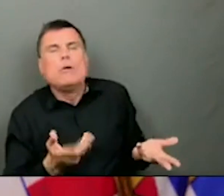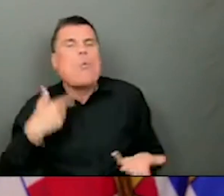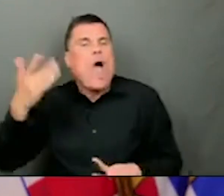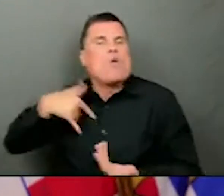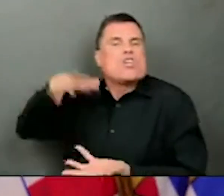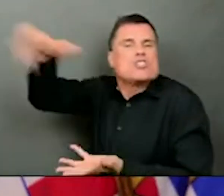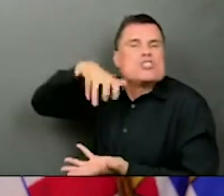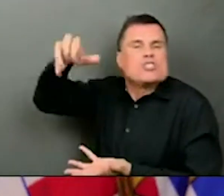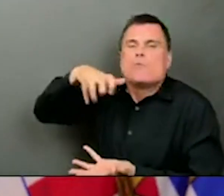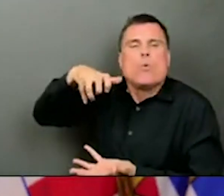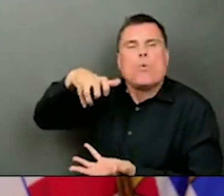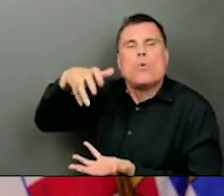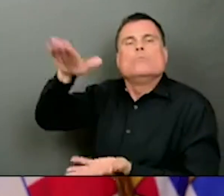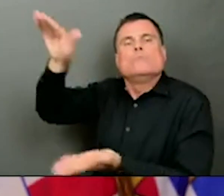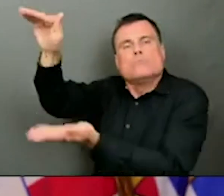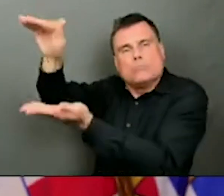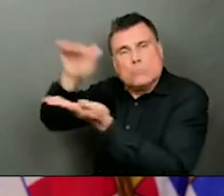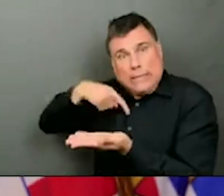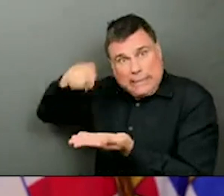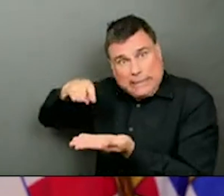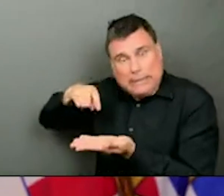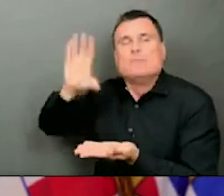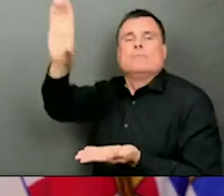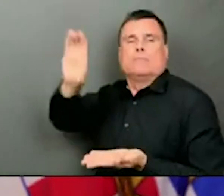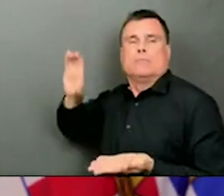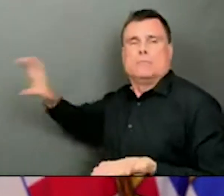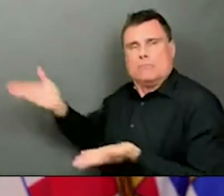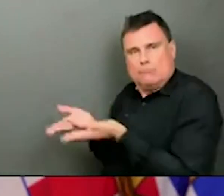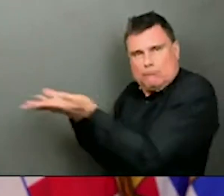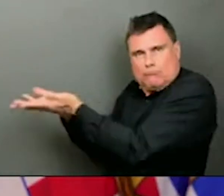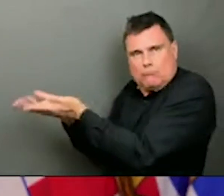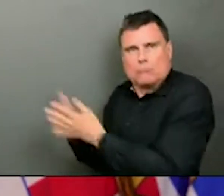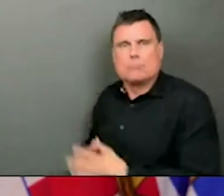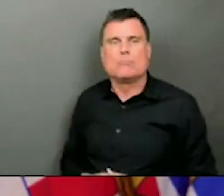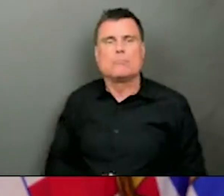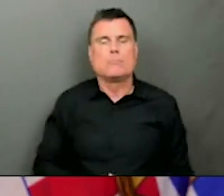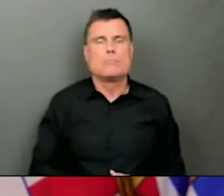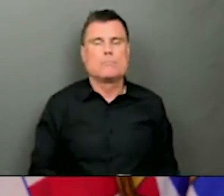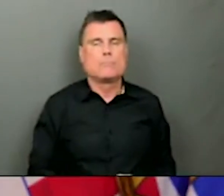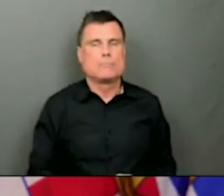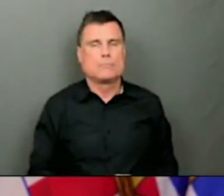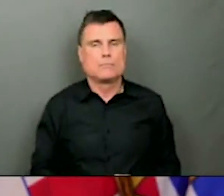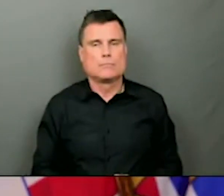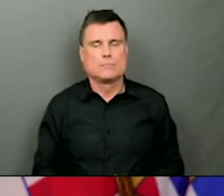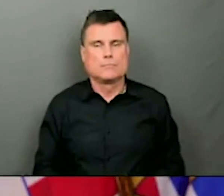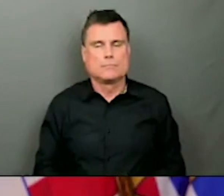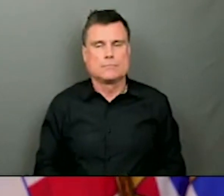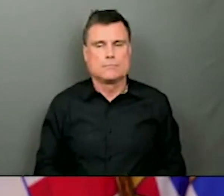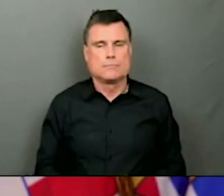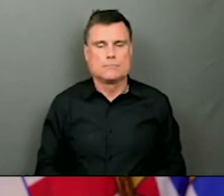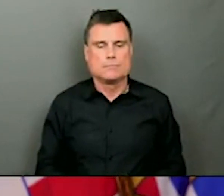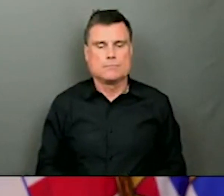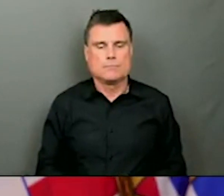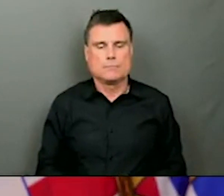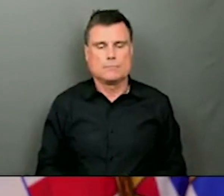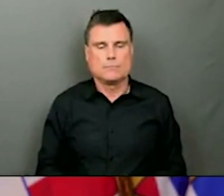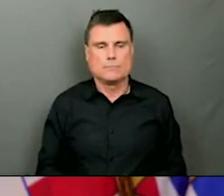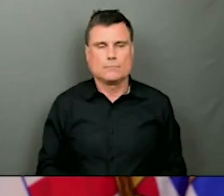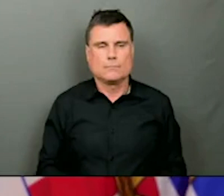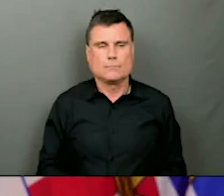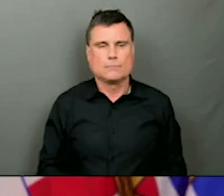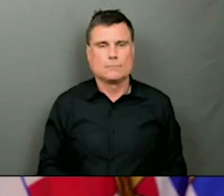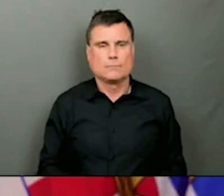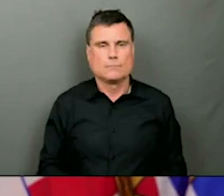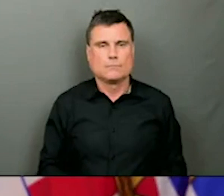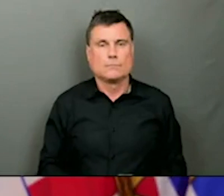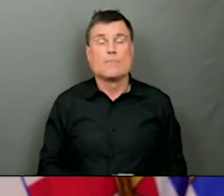Even though that's getting better. their usefulness in many countries is a challenge because there may not be access to the type of freezers